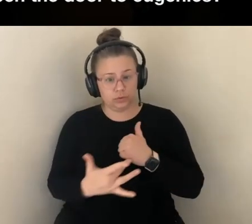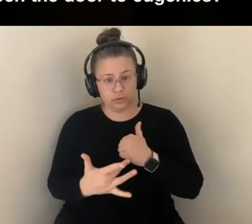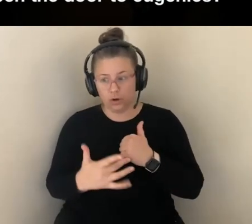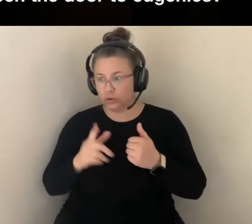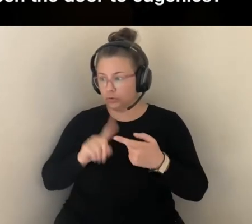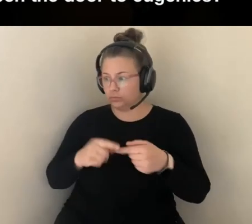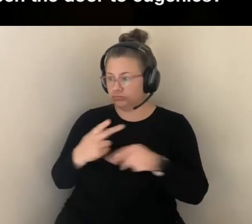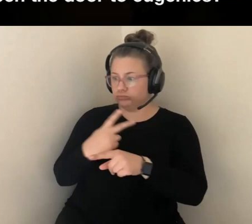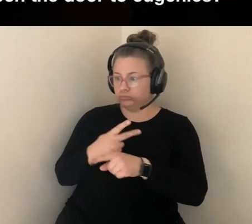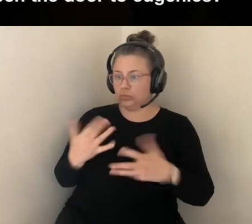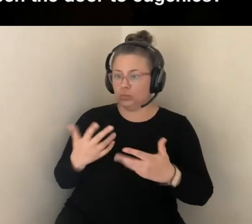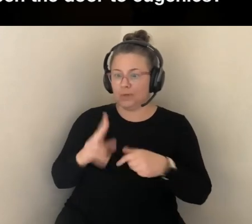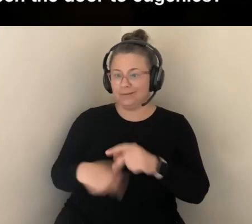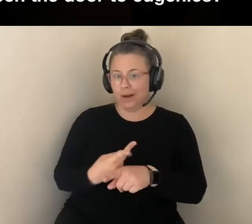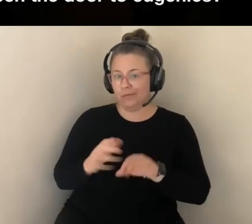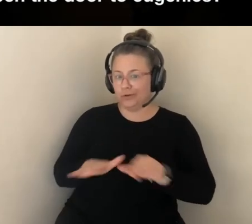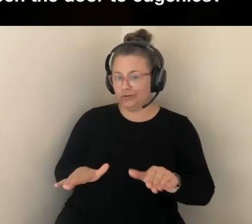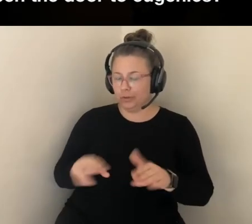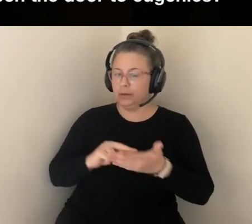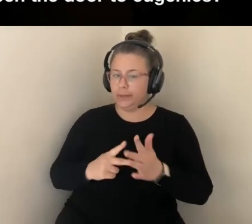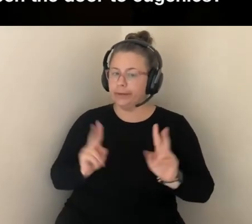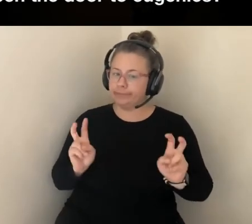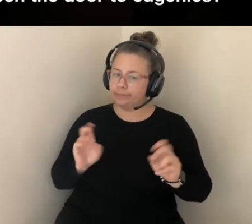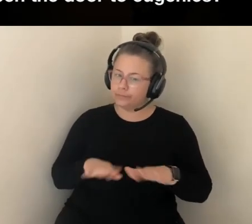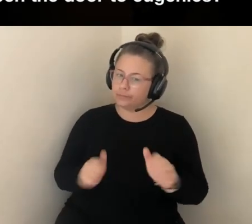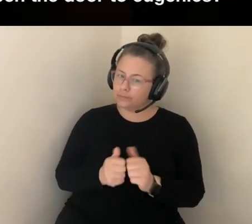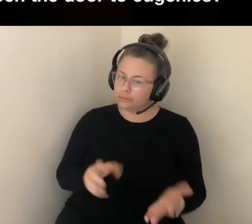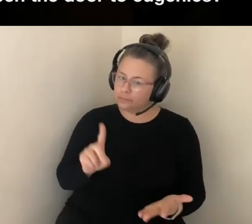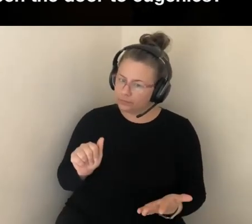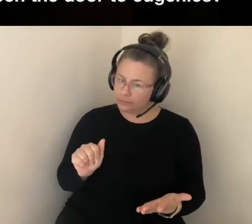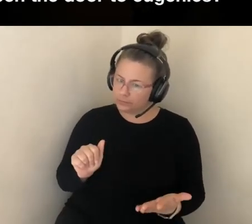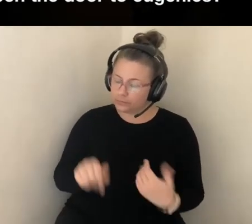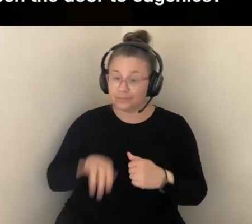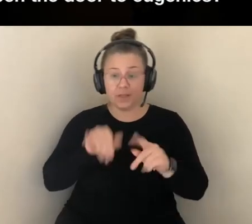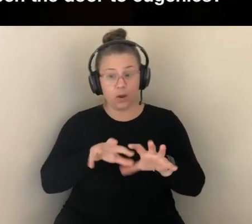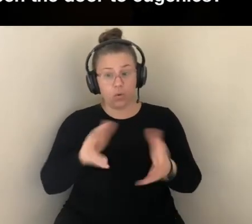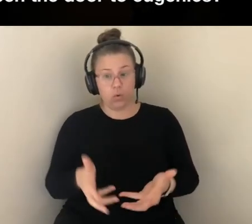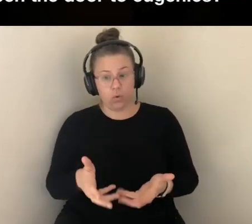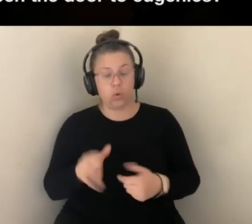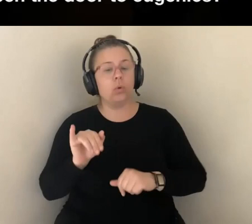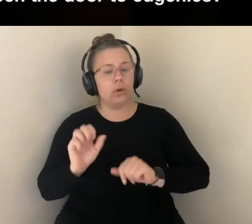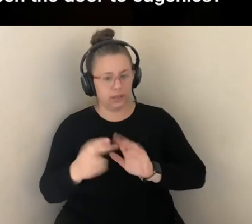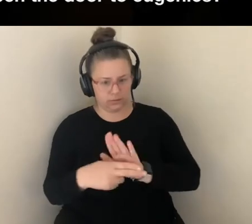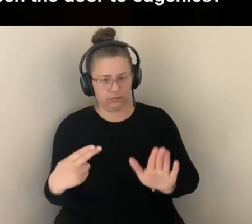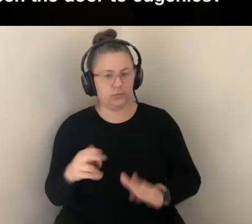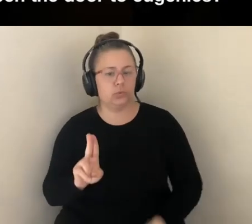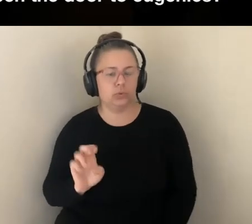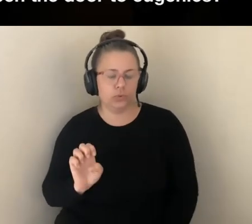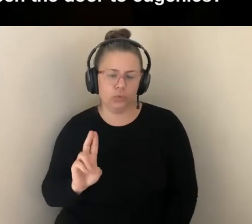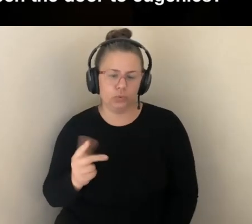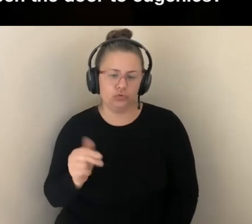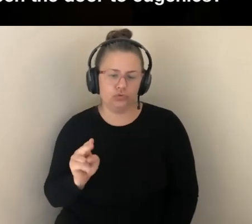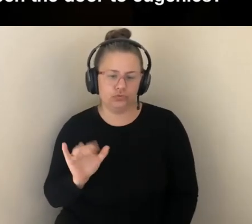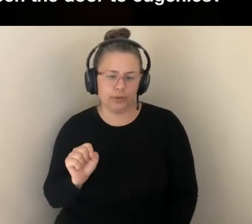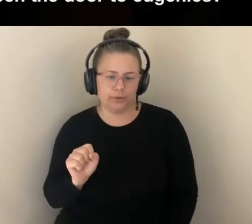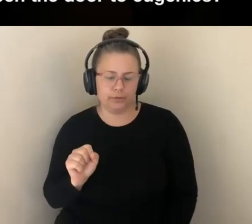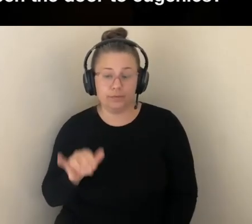WHERE THAT TYPICALLY MEANS CHILDREN WITHOUT DISABILITIES, IS IN FACT EUGENICS, RIGHT? SO, THEY AGREE THAT THIS SORT OF CONTROL OVER REPRODUCTION